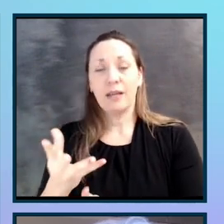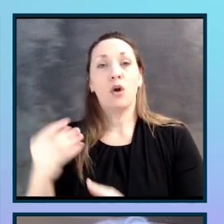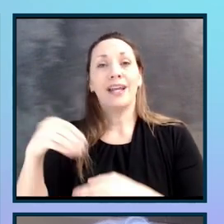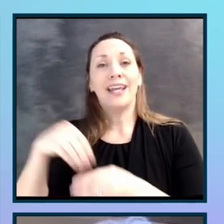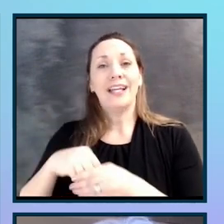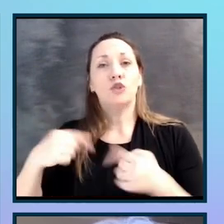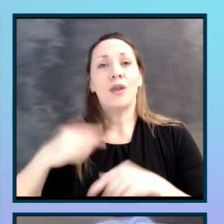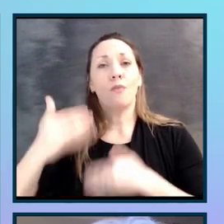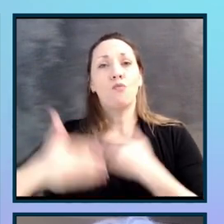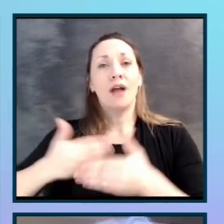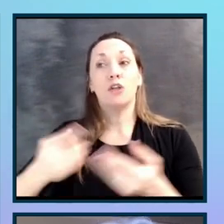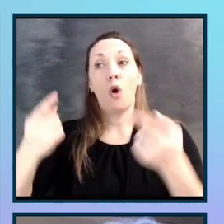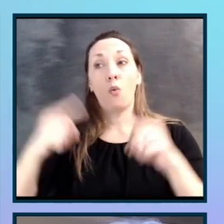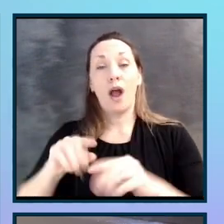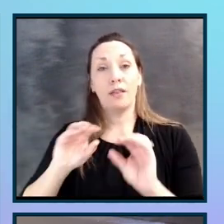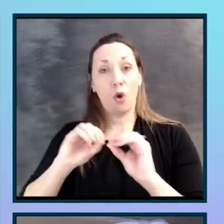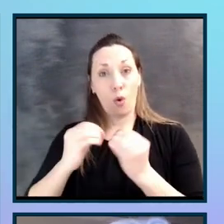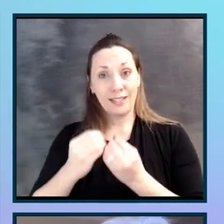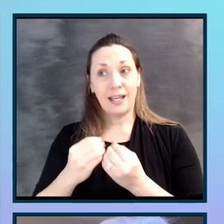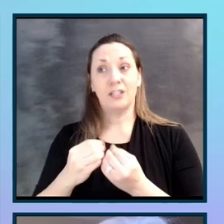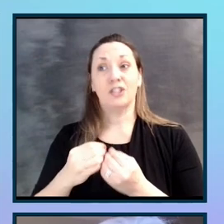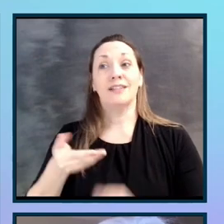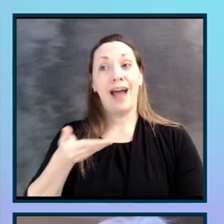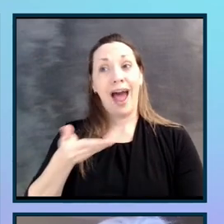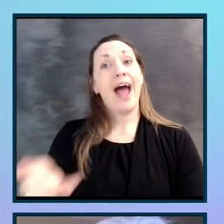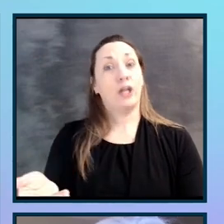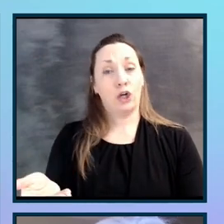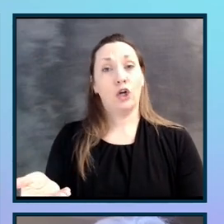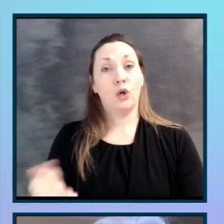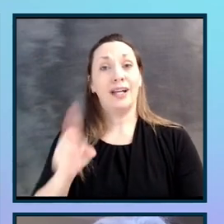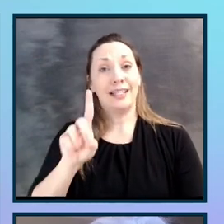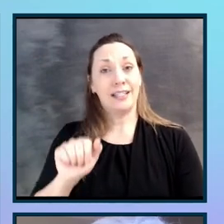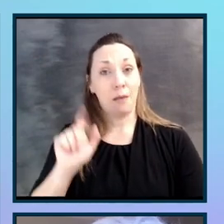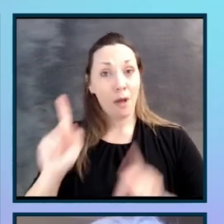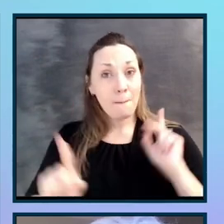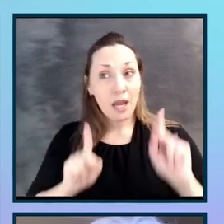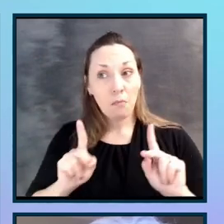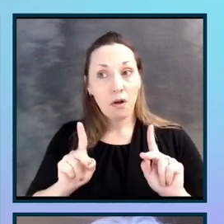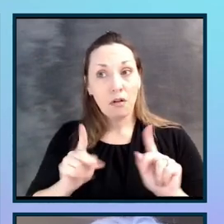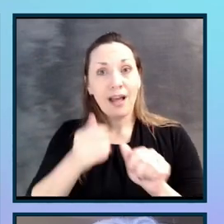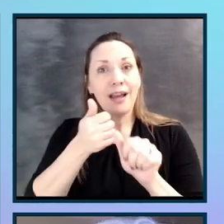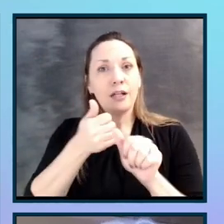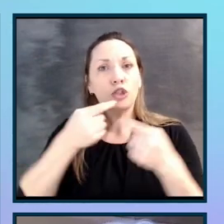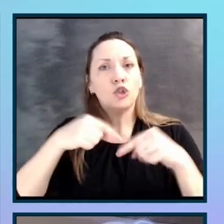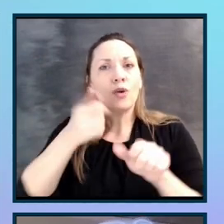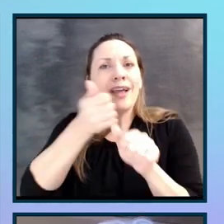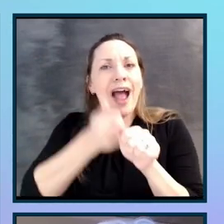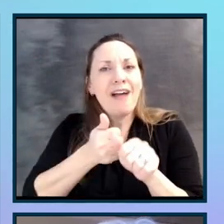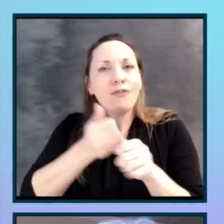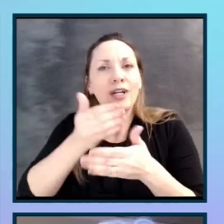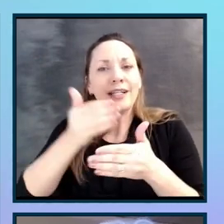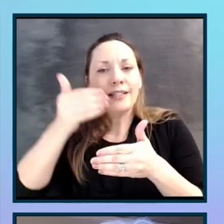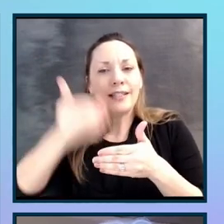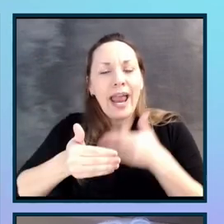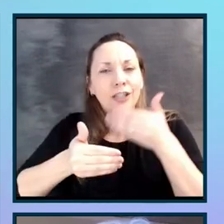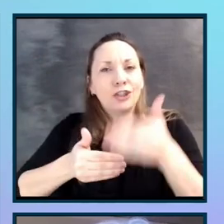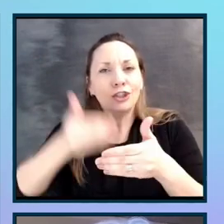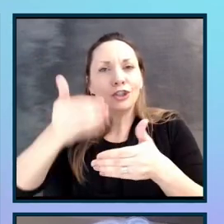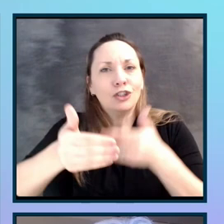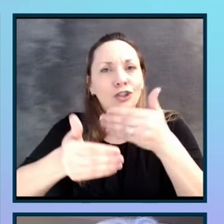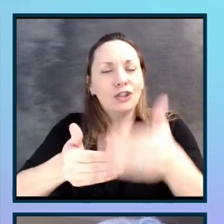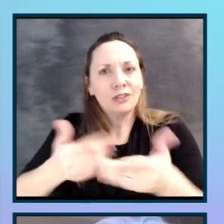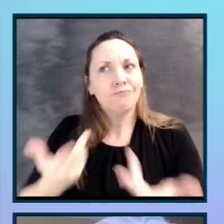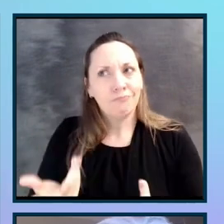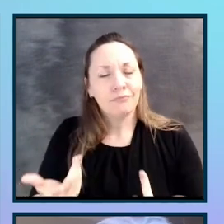when organizations hire disabled people at every stage of the process. So I use these things